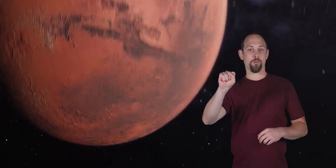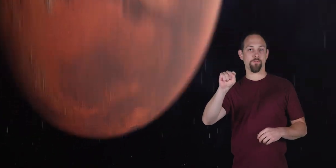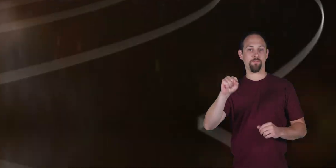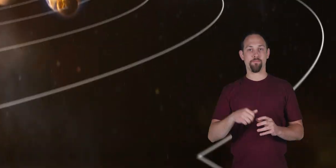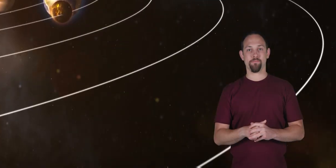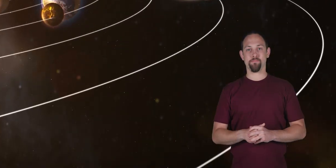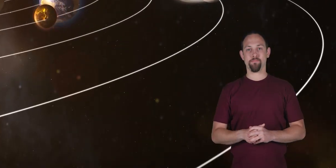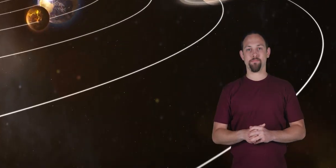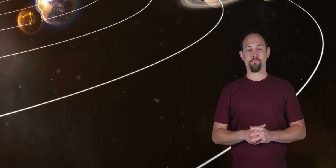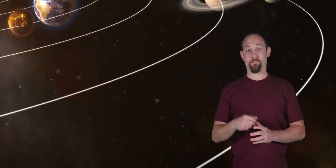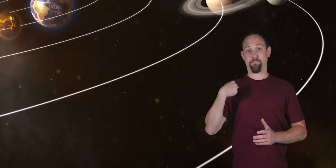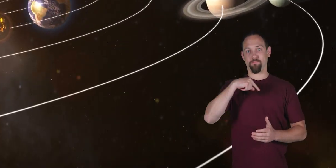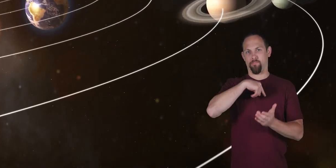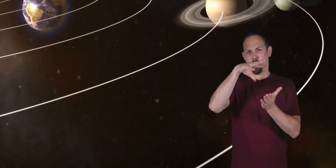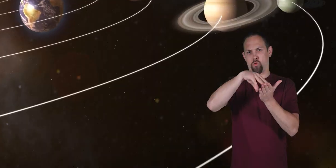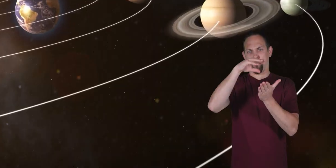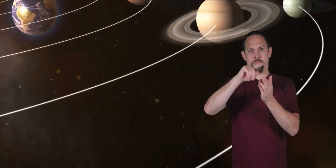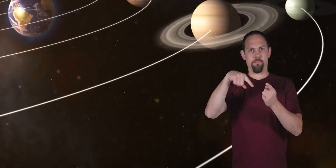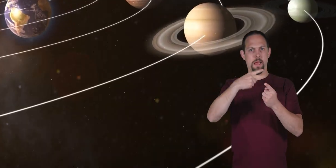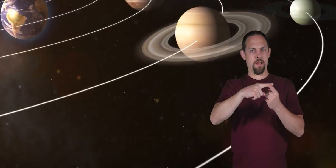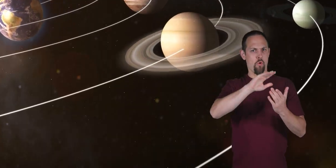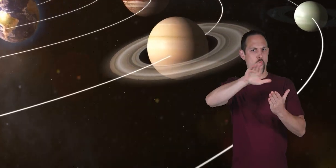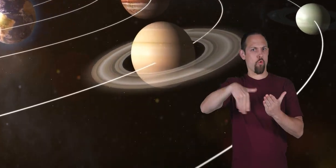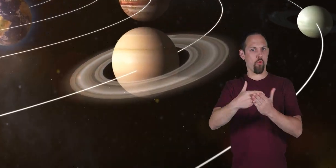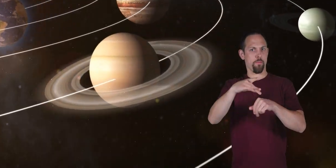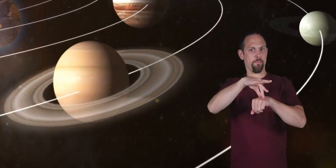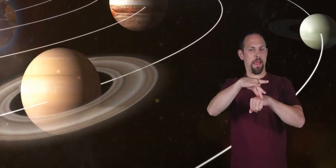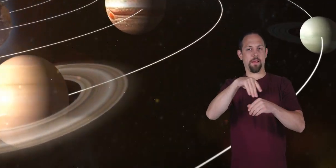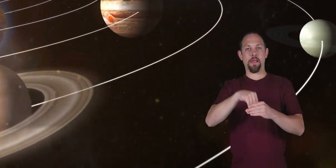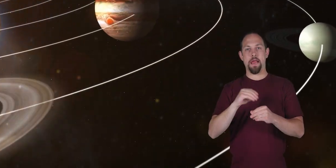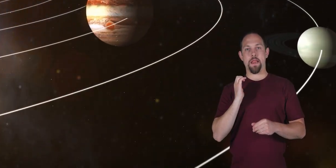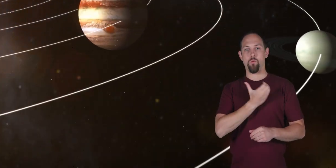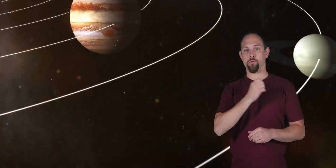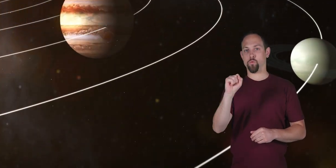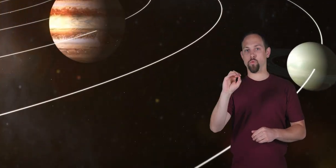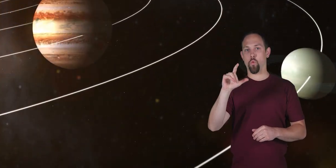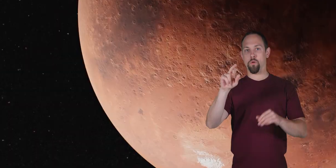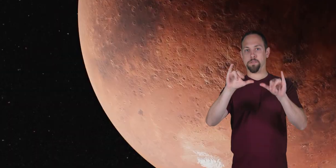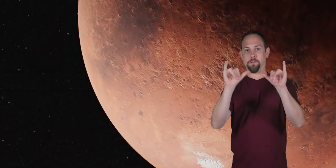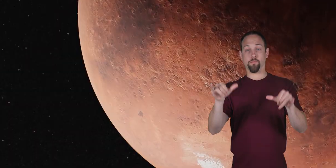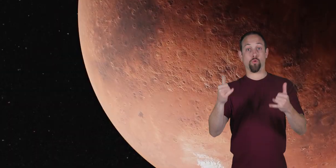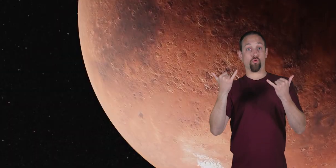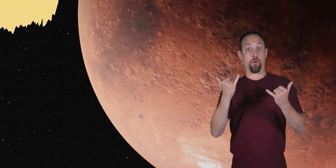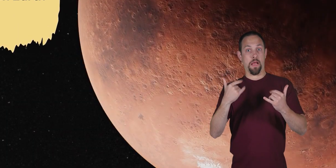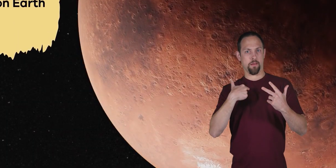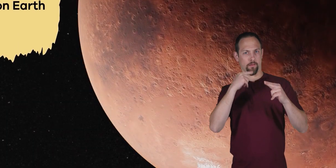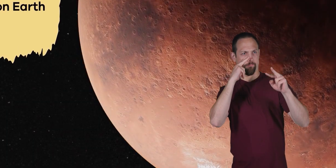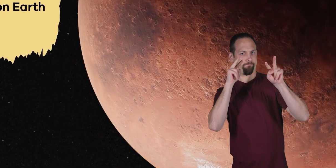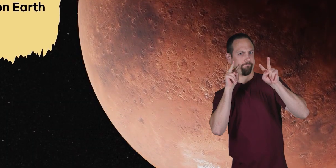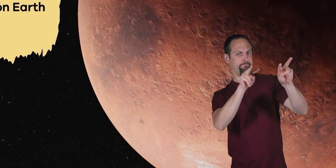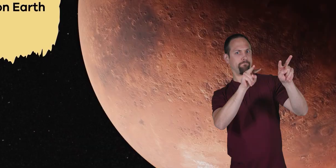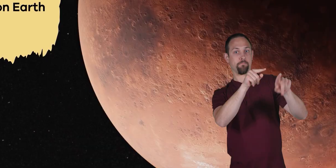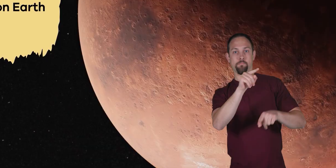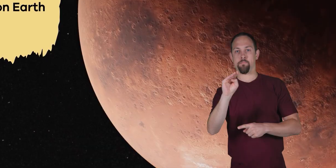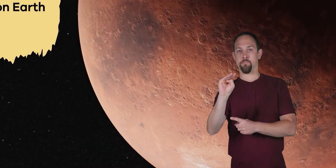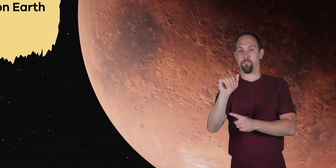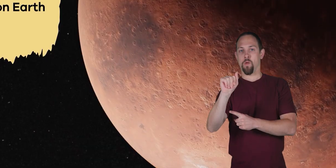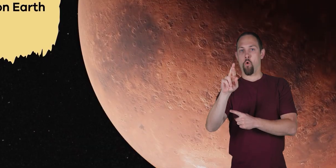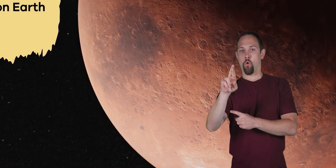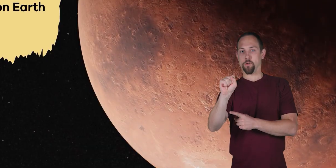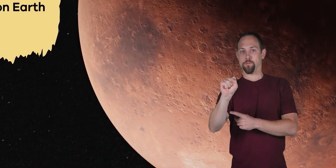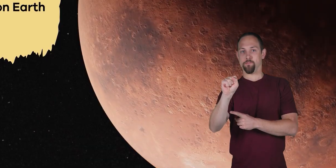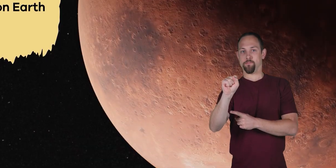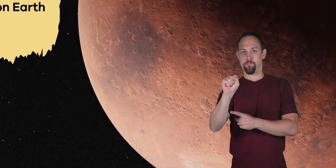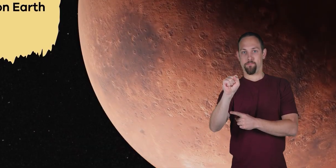Mars. We are learning about all of the planets in our solar system. Today, we have our sights set on